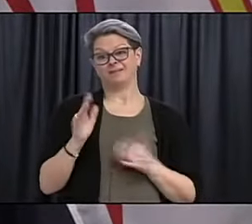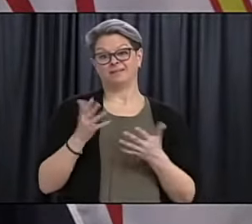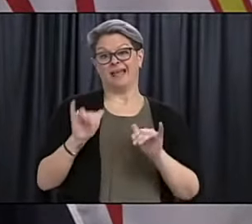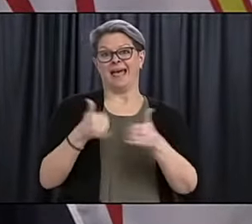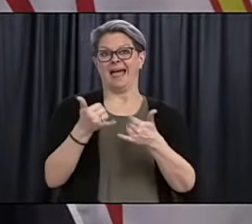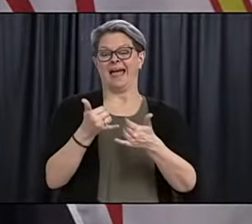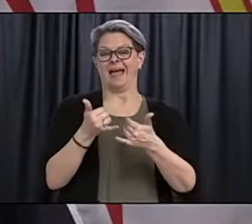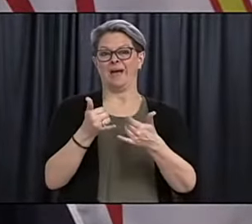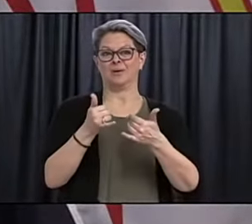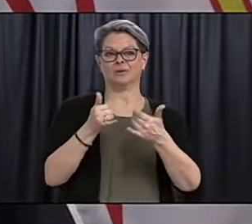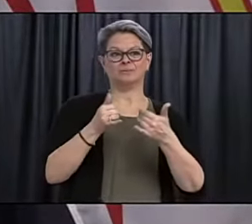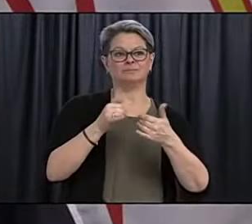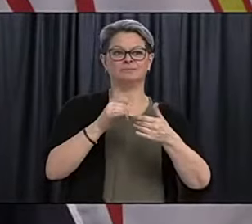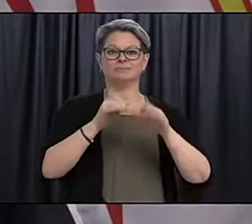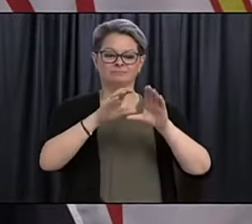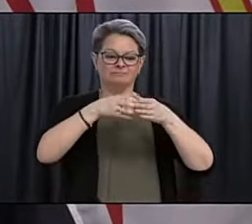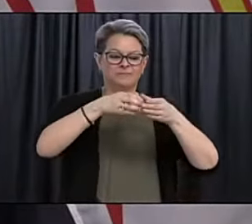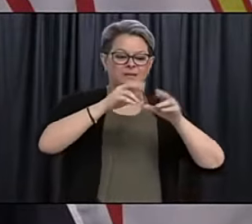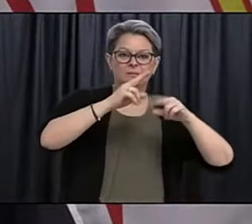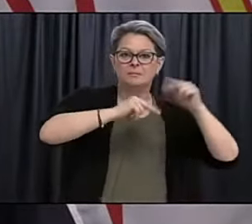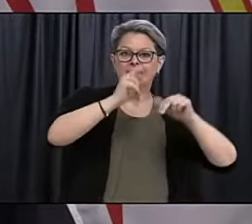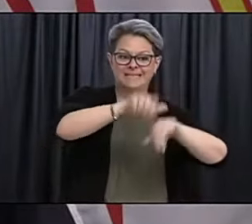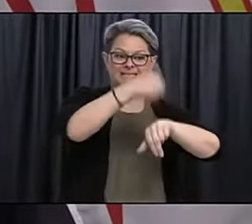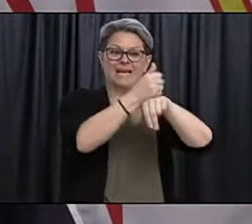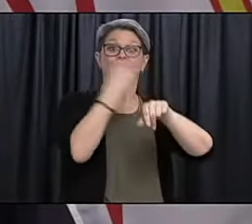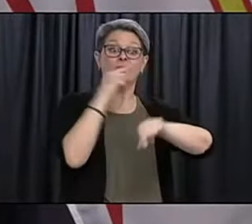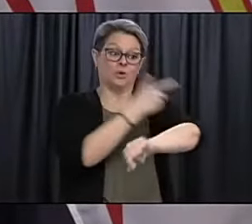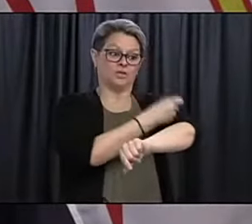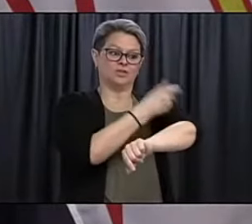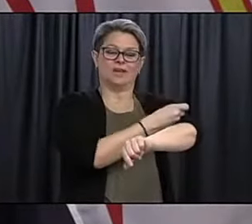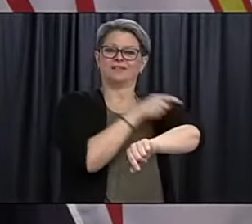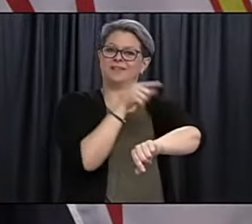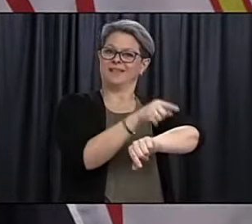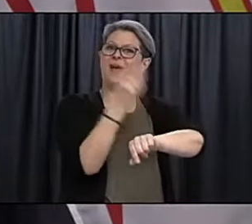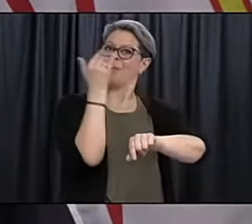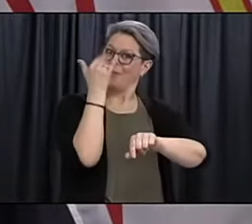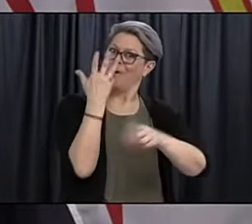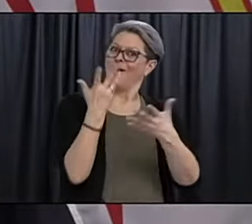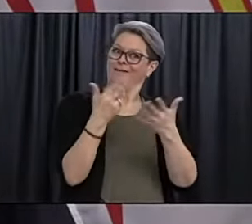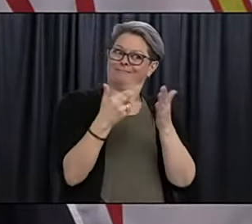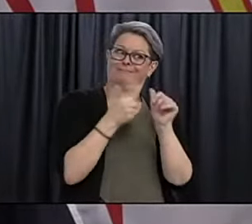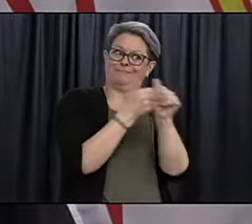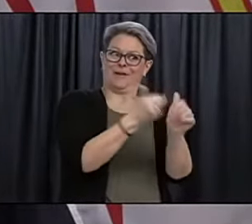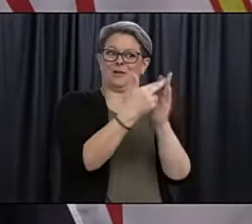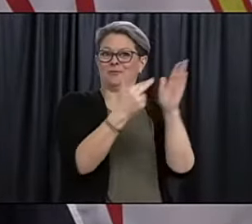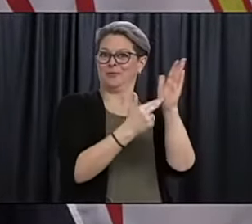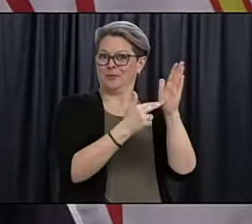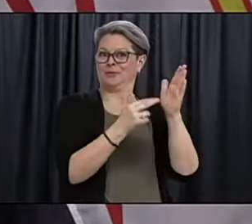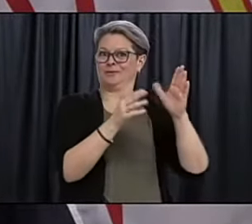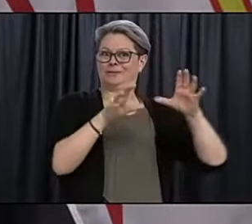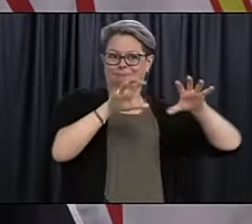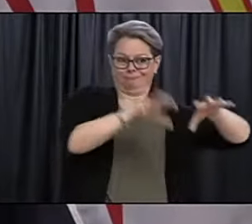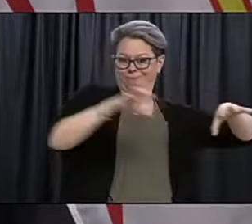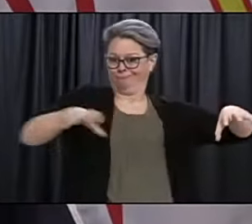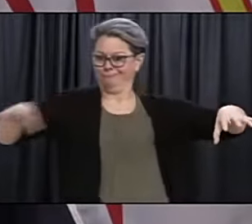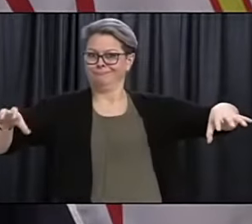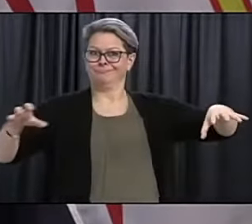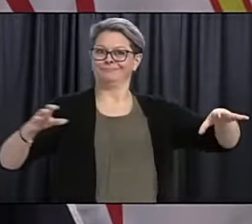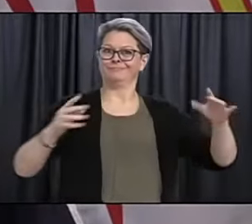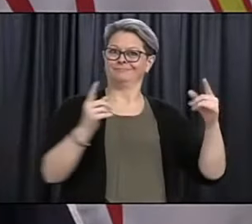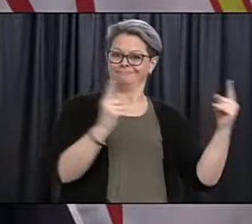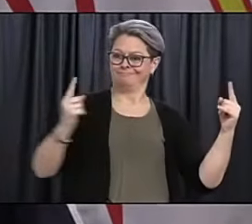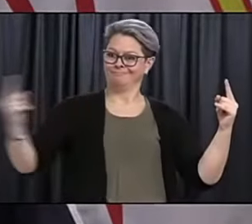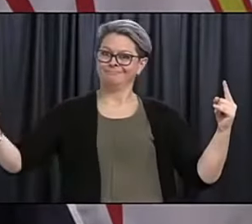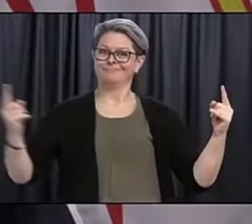clinics because of the measures we've had to put in place because of COVID makes a difference to, uh, how we have to